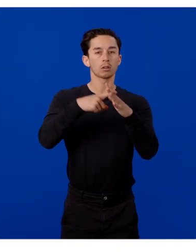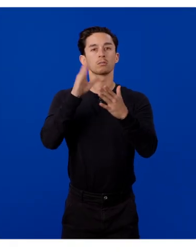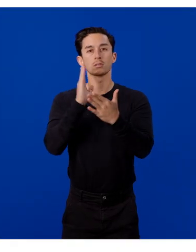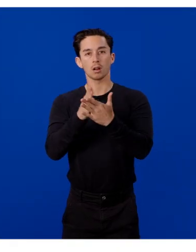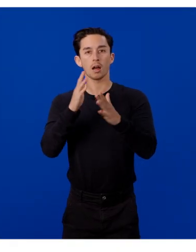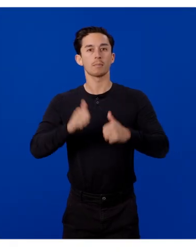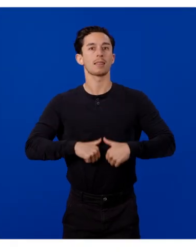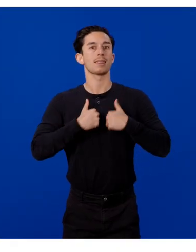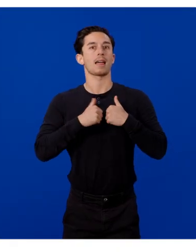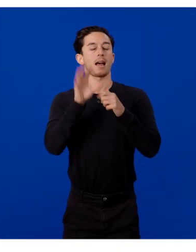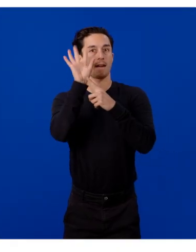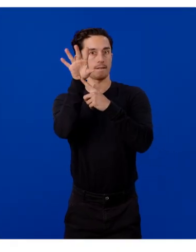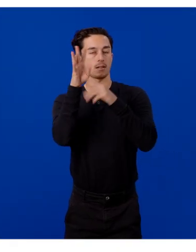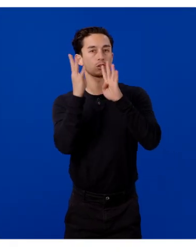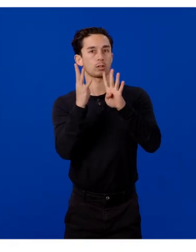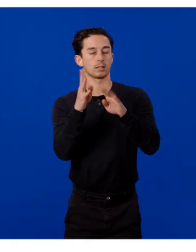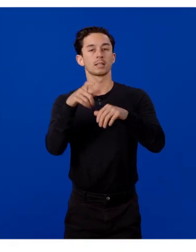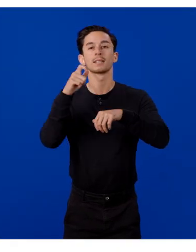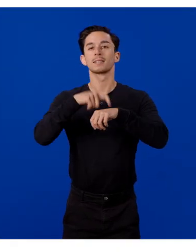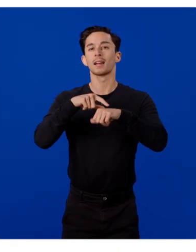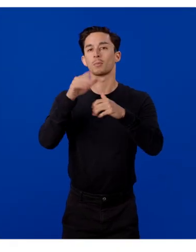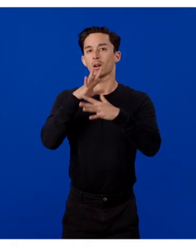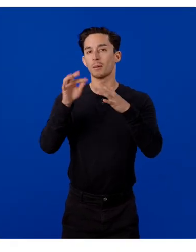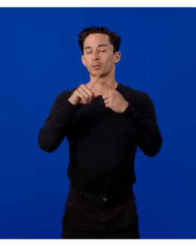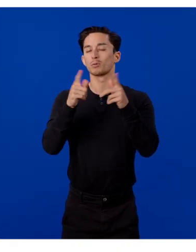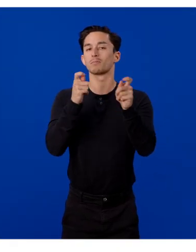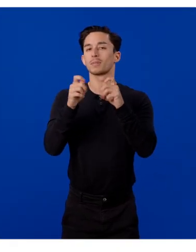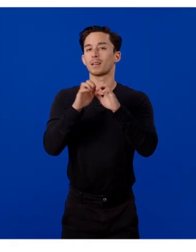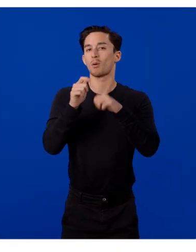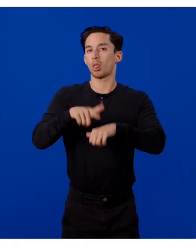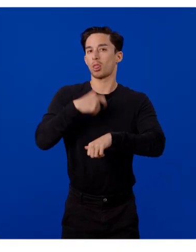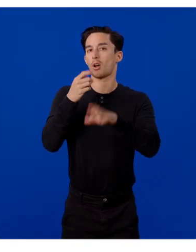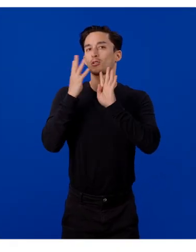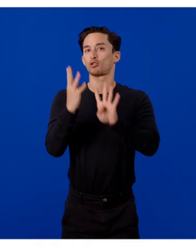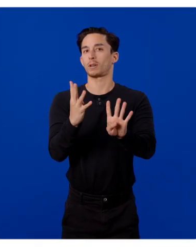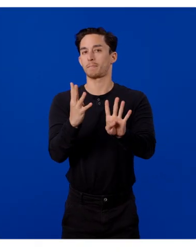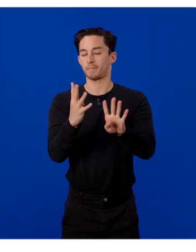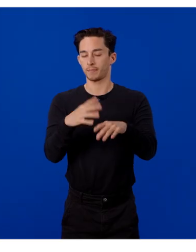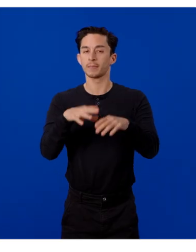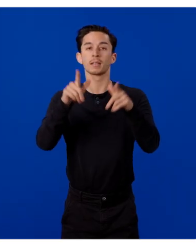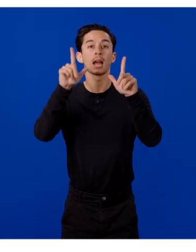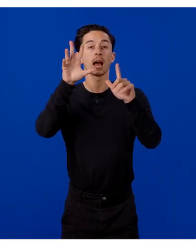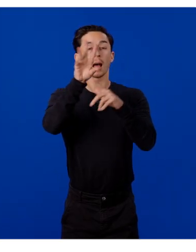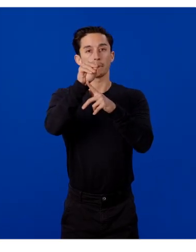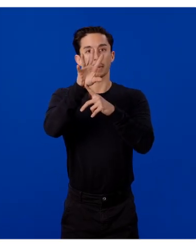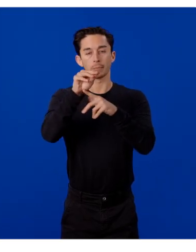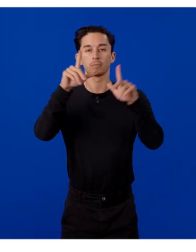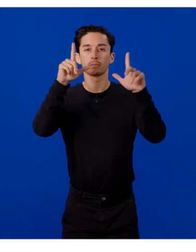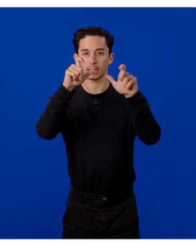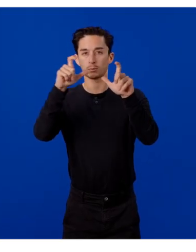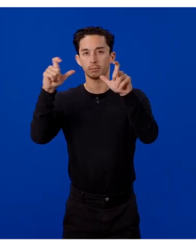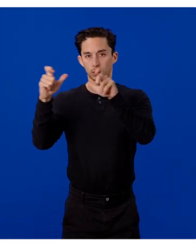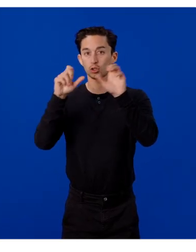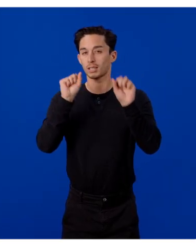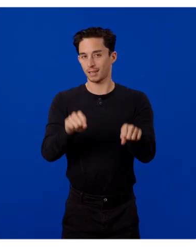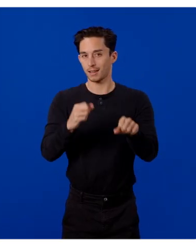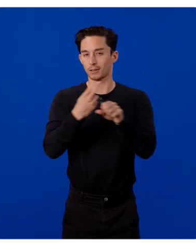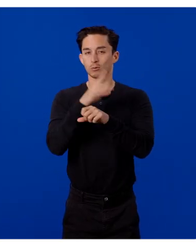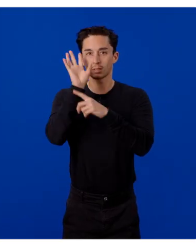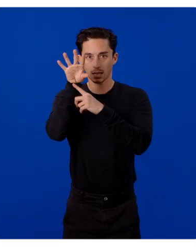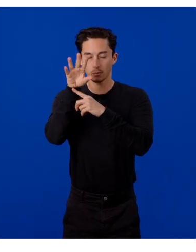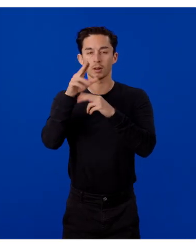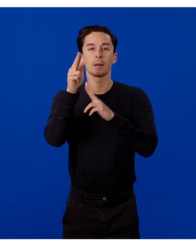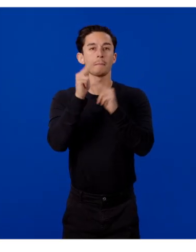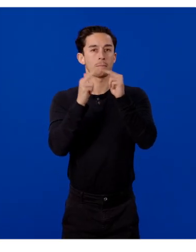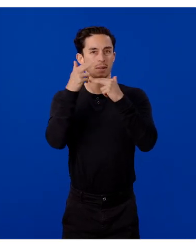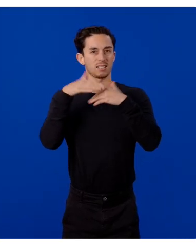stream, along with timer options for managing stream sessions. You can also take images using the glasses camera, view them directly within